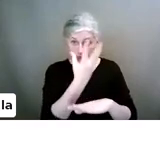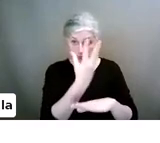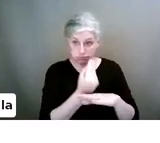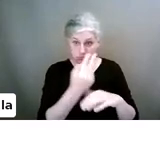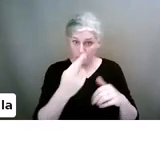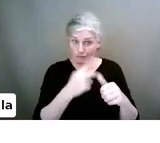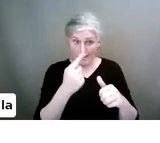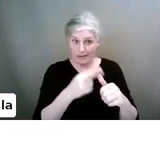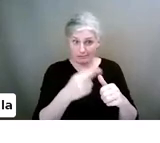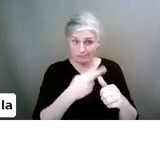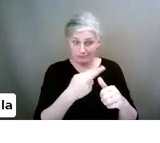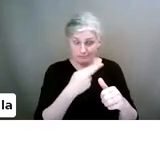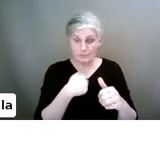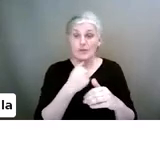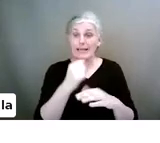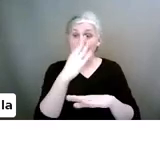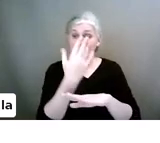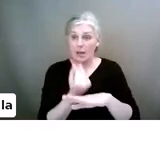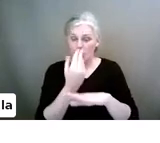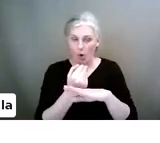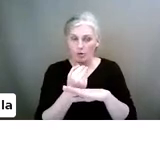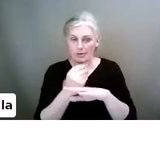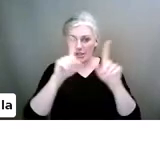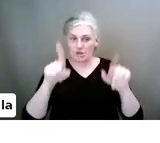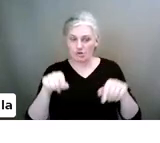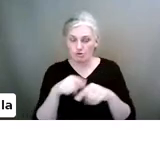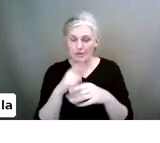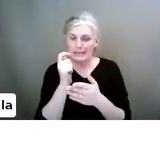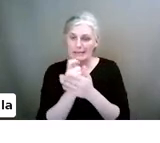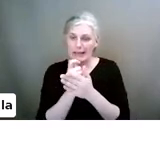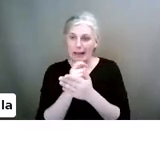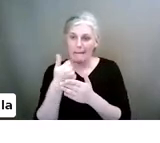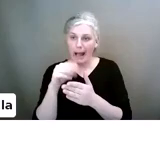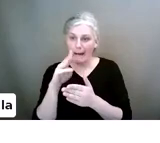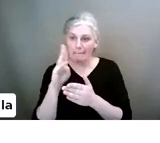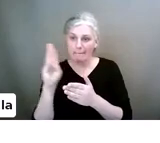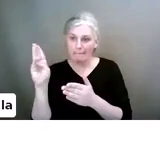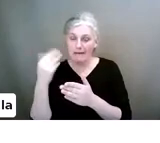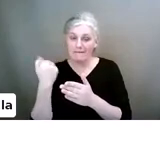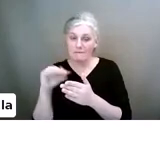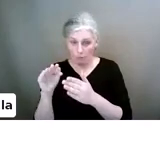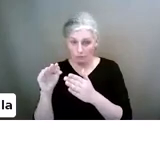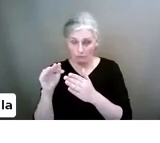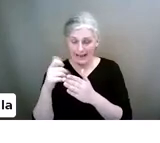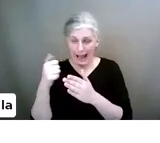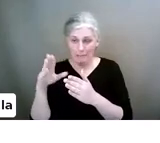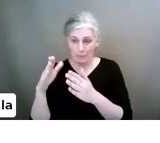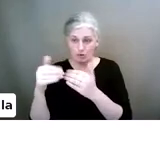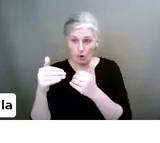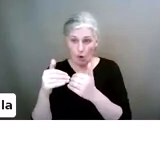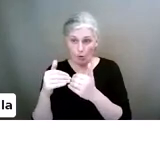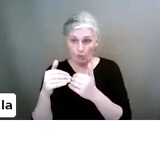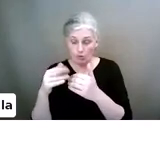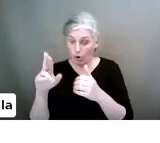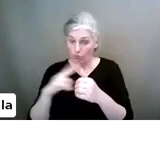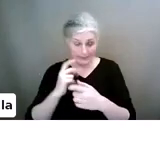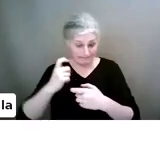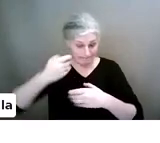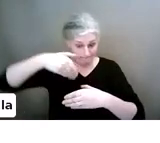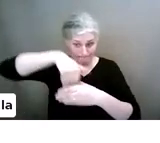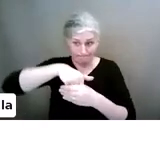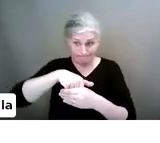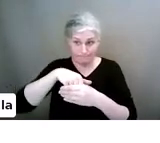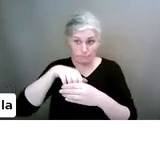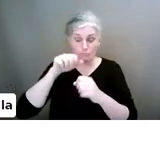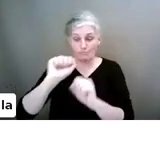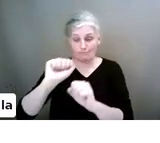And you can download screen time apps from the App Store. They're built into your router in your home, depending on